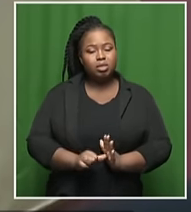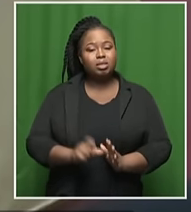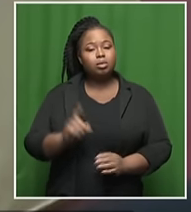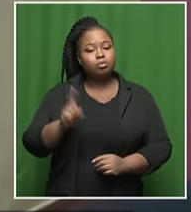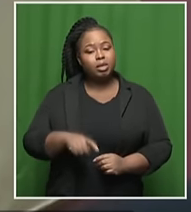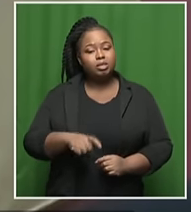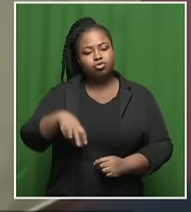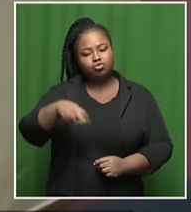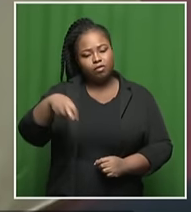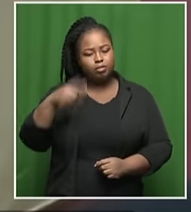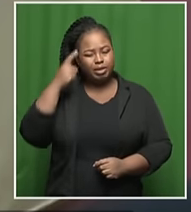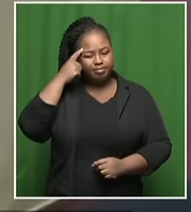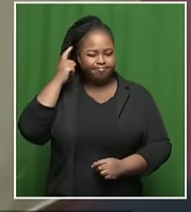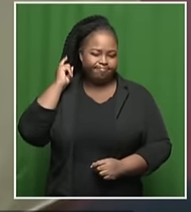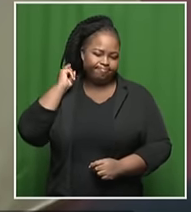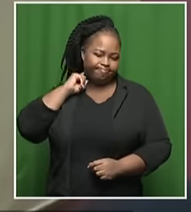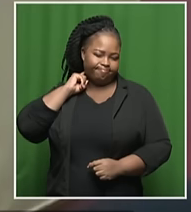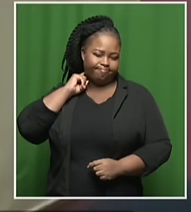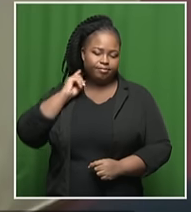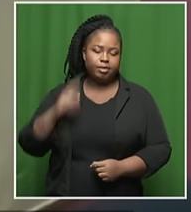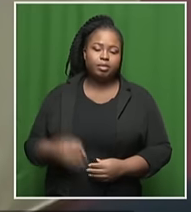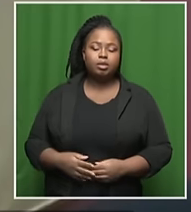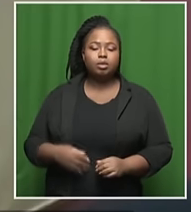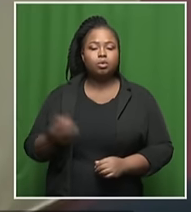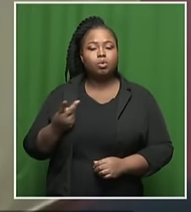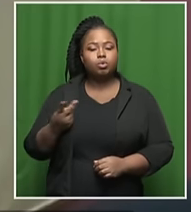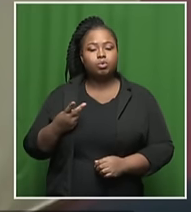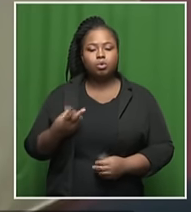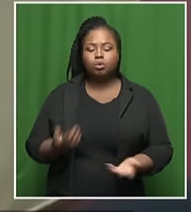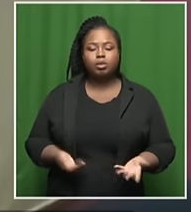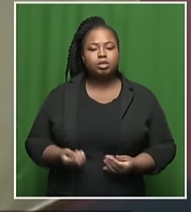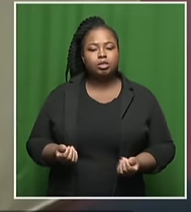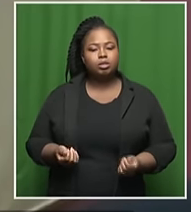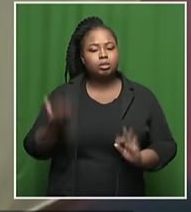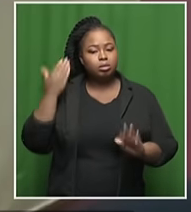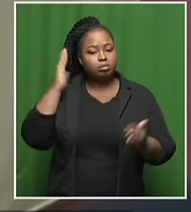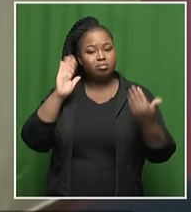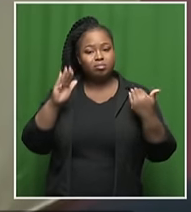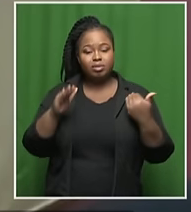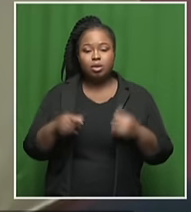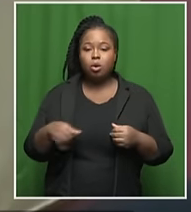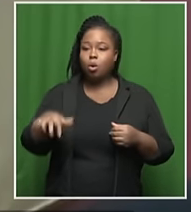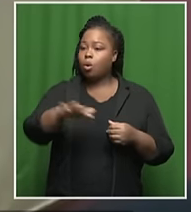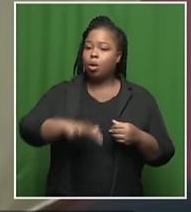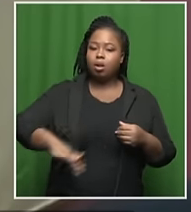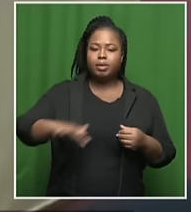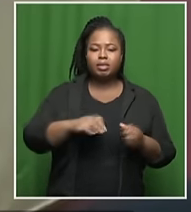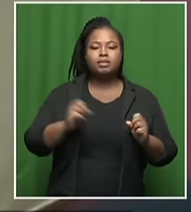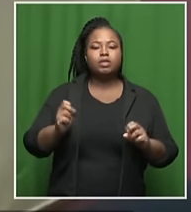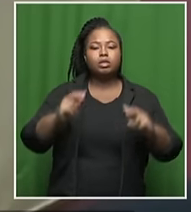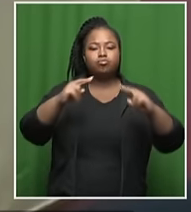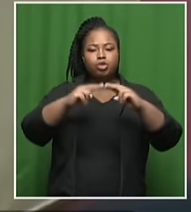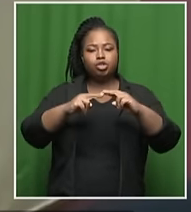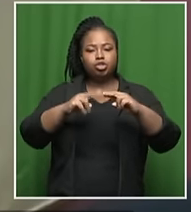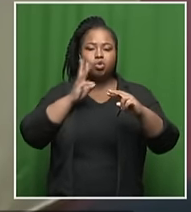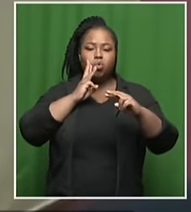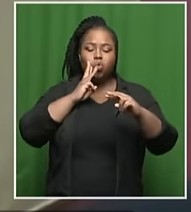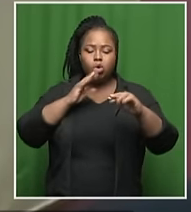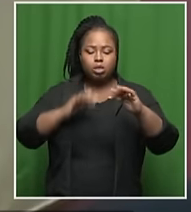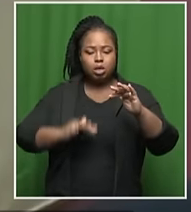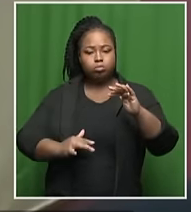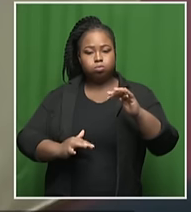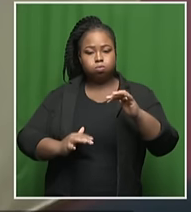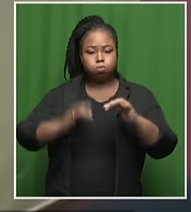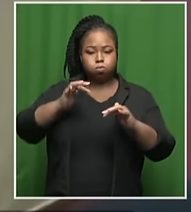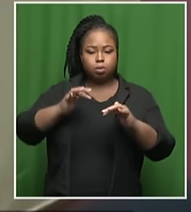is just to take note. And then also, you know, traffic services can't be everywhere. So if there are low-level bridges, if there is water running